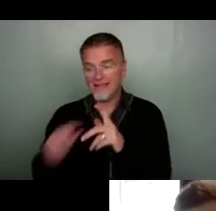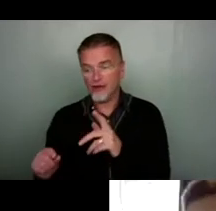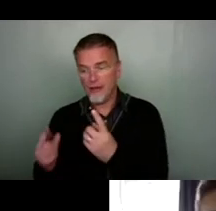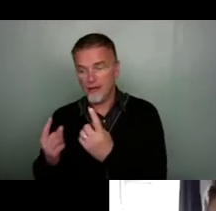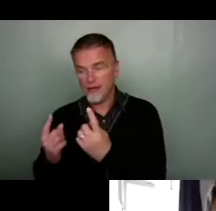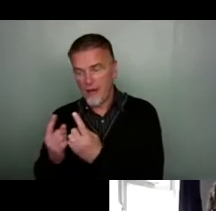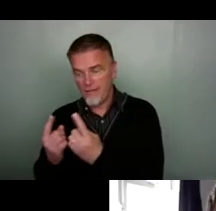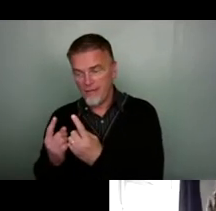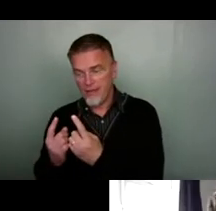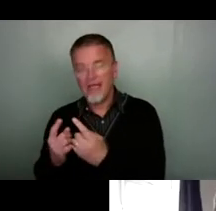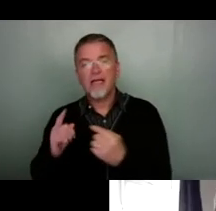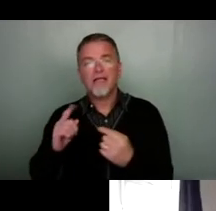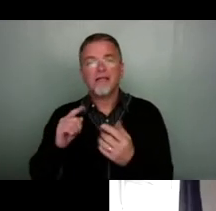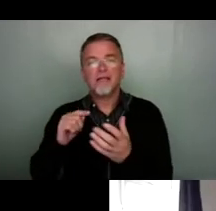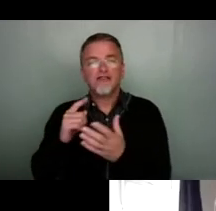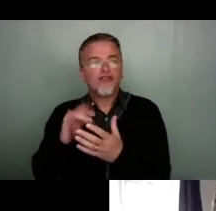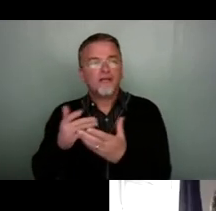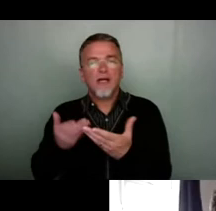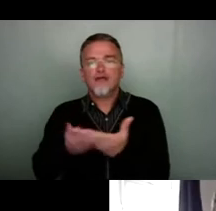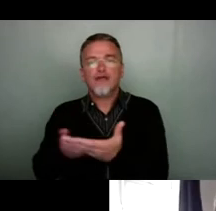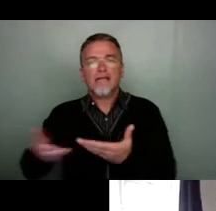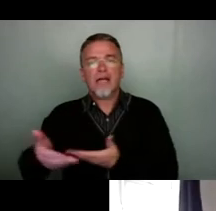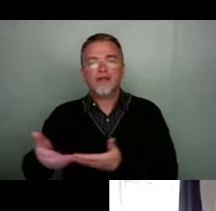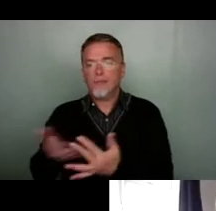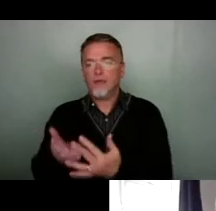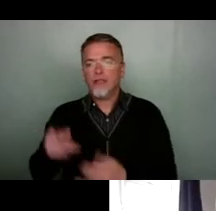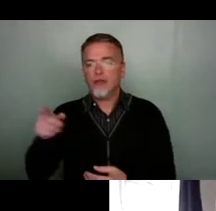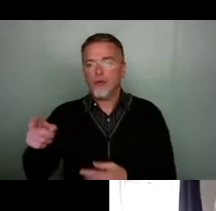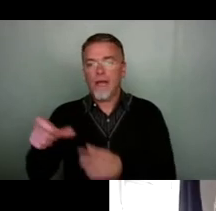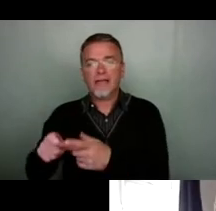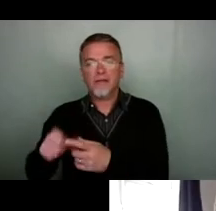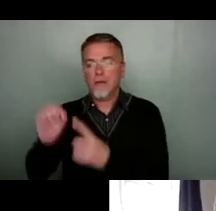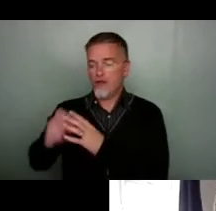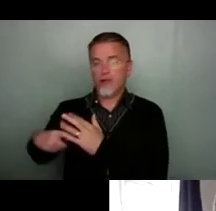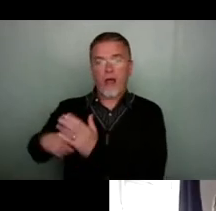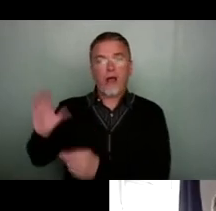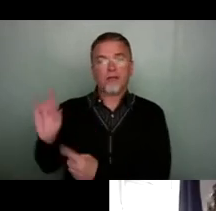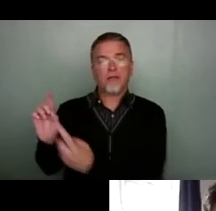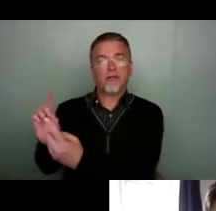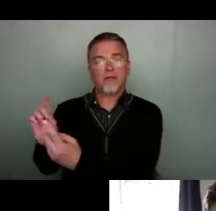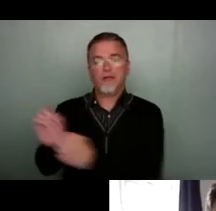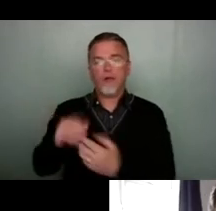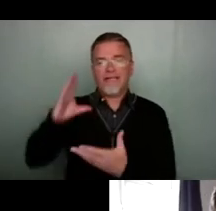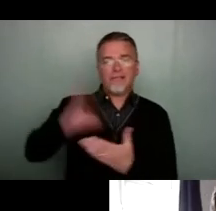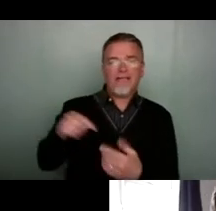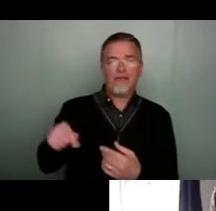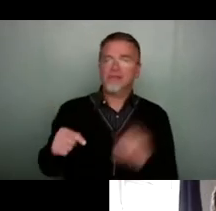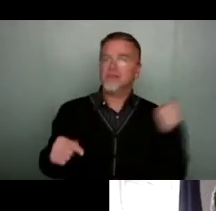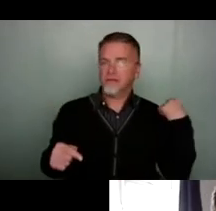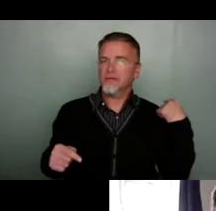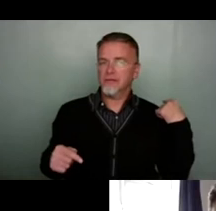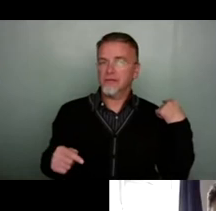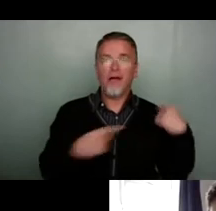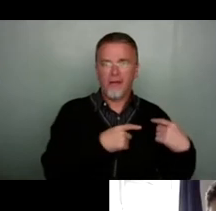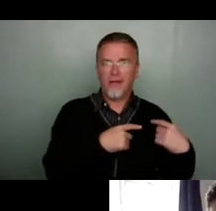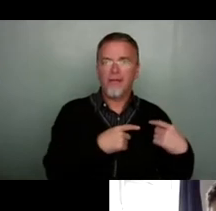it's just transactional. It's between you and a product rather than you and an experience. Um, and I, so I think the real challenge is